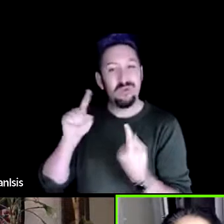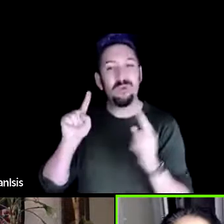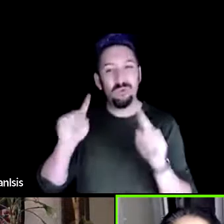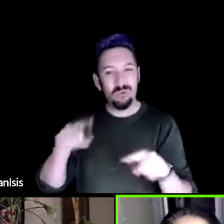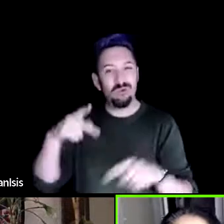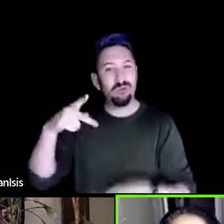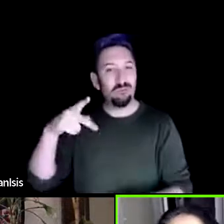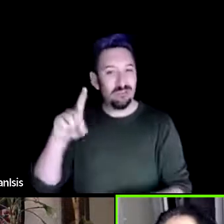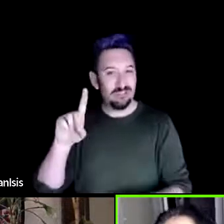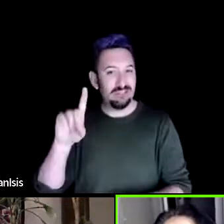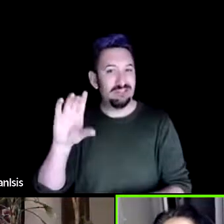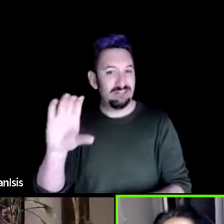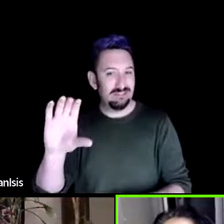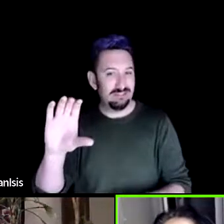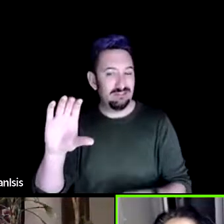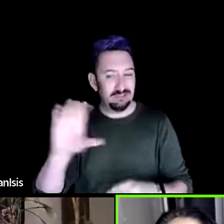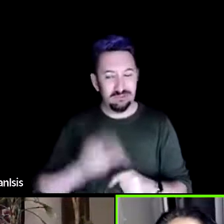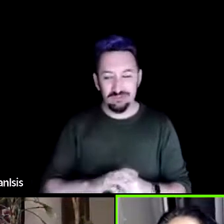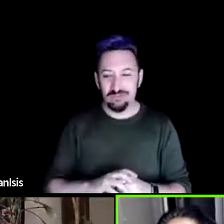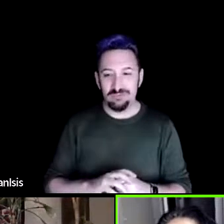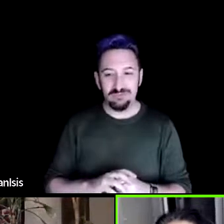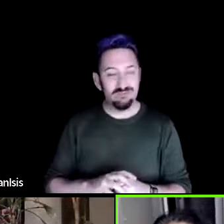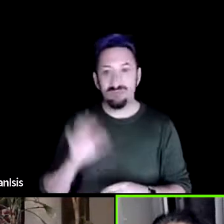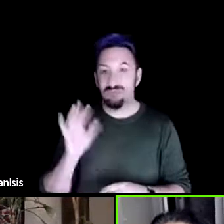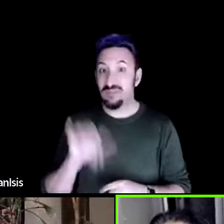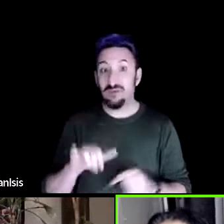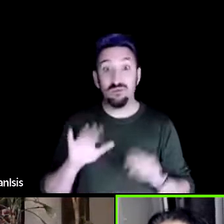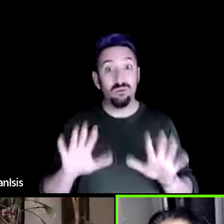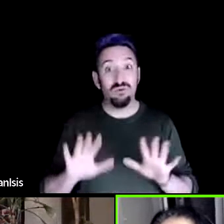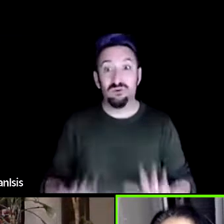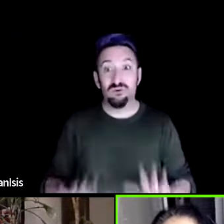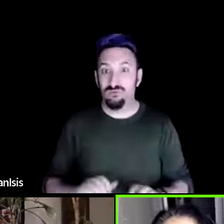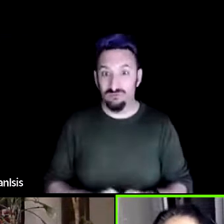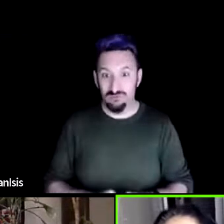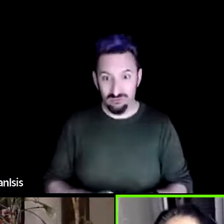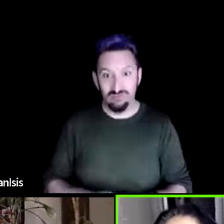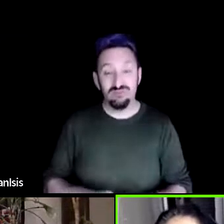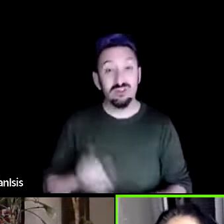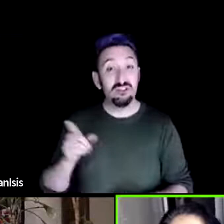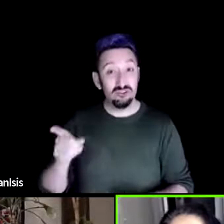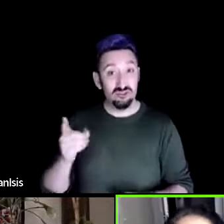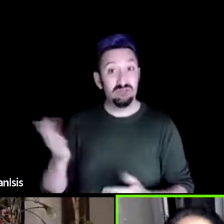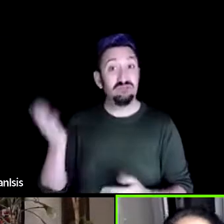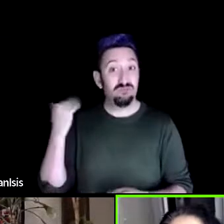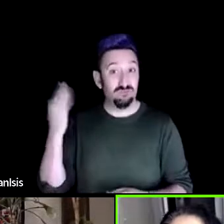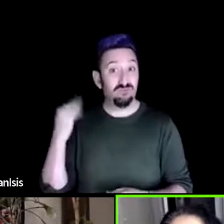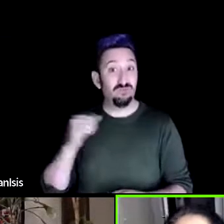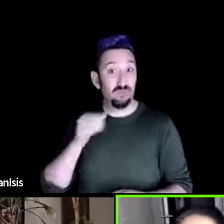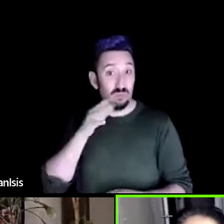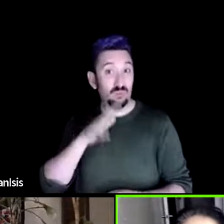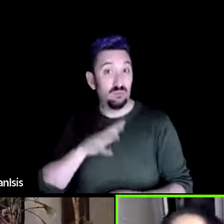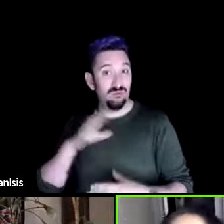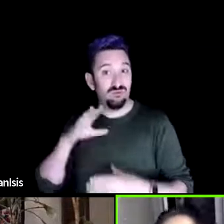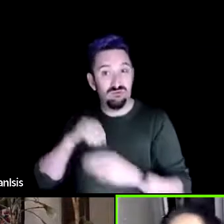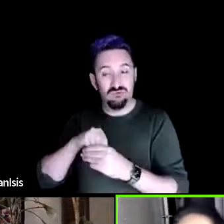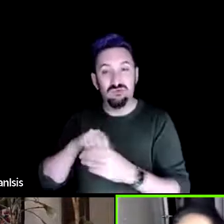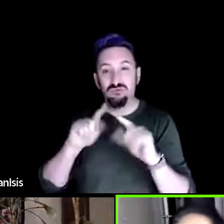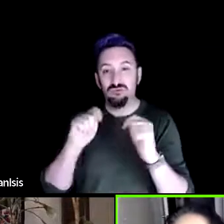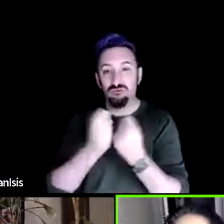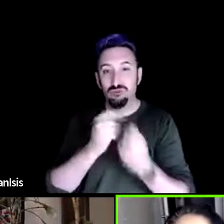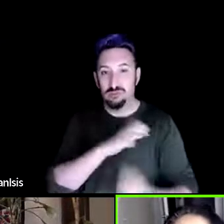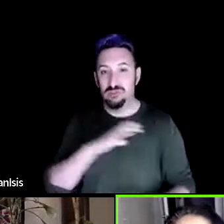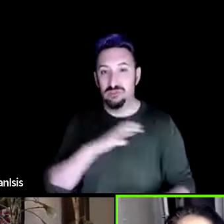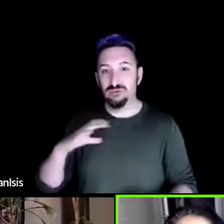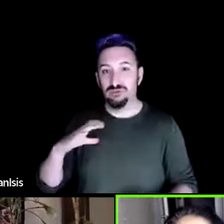and it was an essential element and she had been on tribal council so she knew how to you know uh